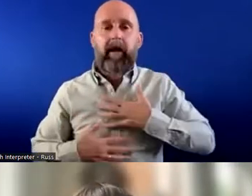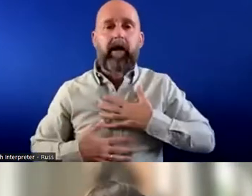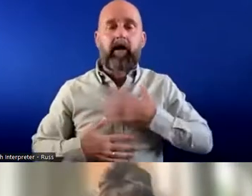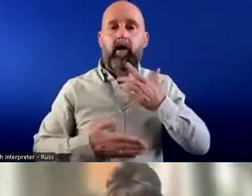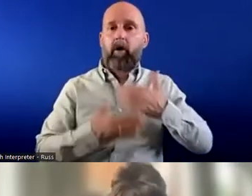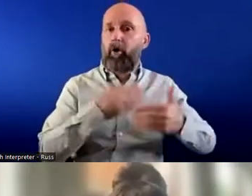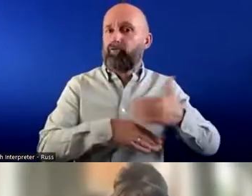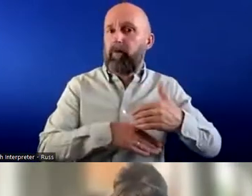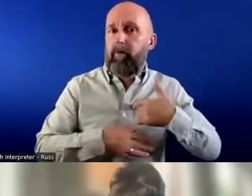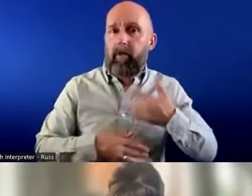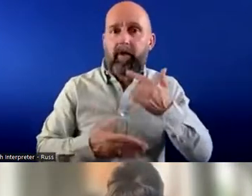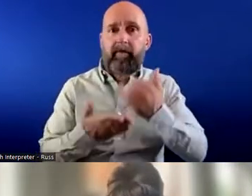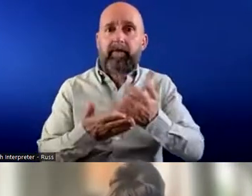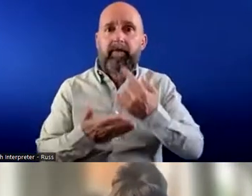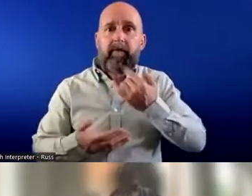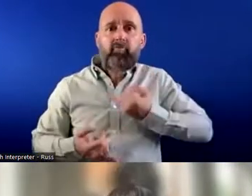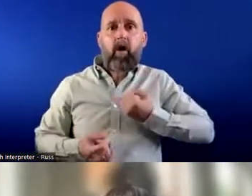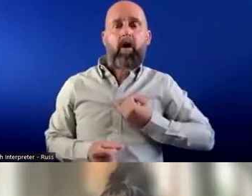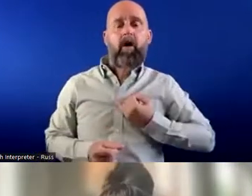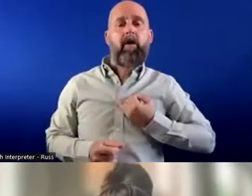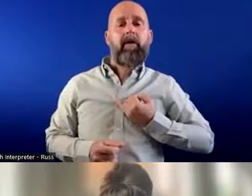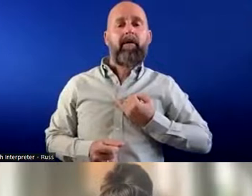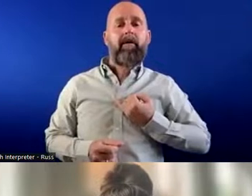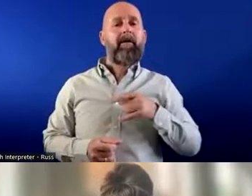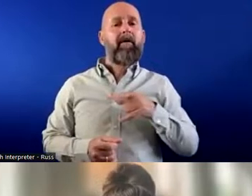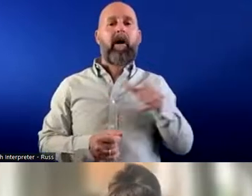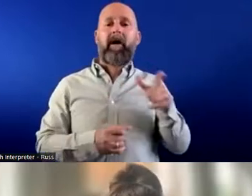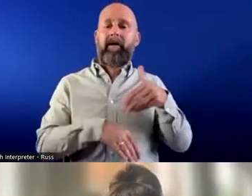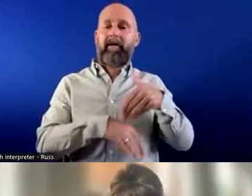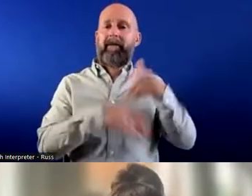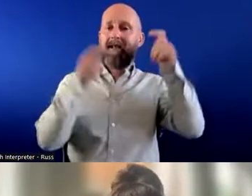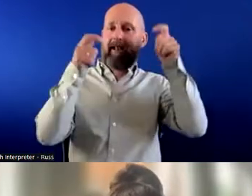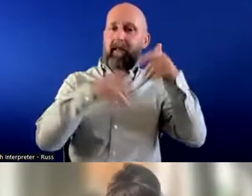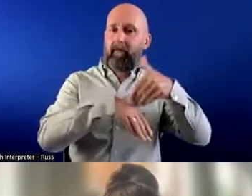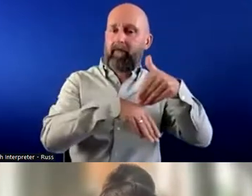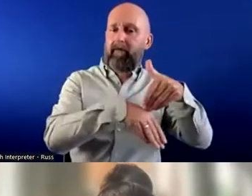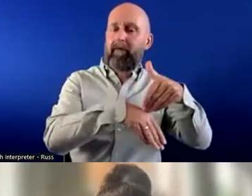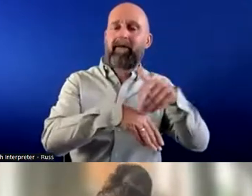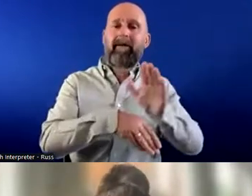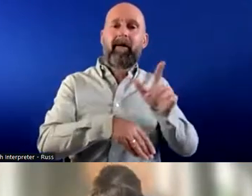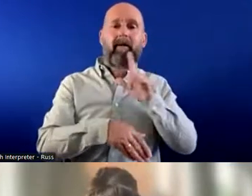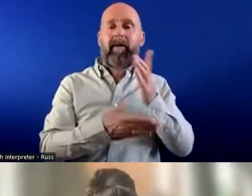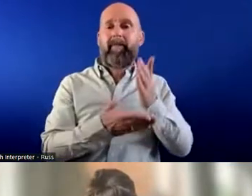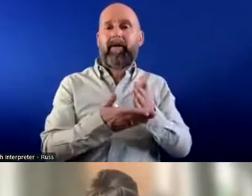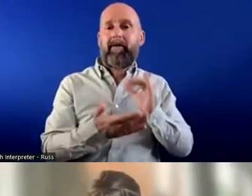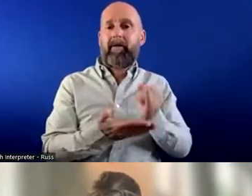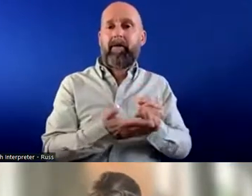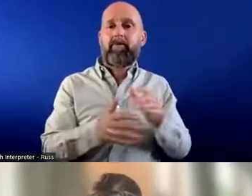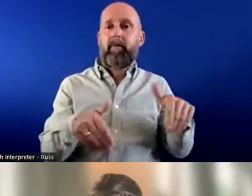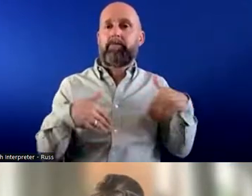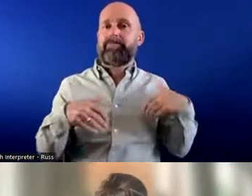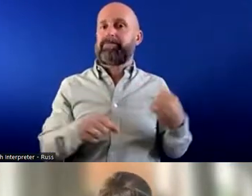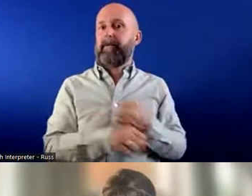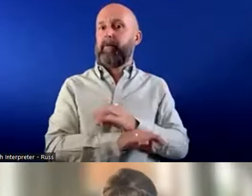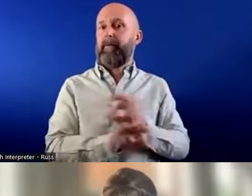trouble, and you know, you know, having a legal implication, but more importantly, just not doing it right. So they don't do anything at all.